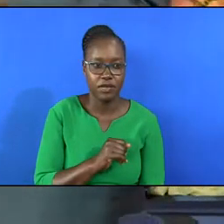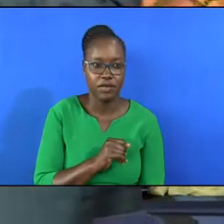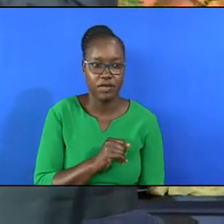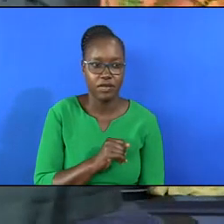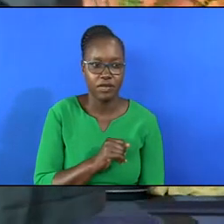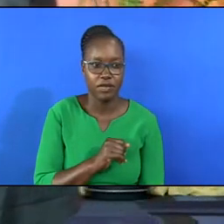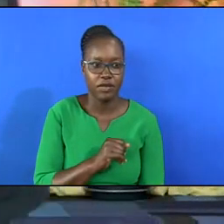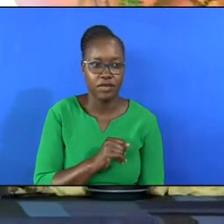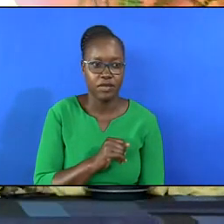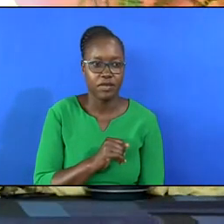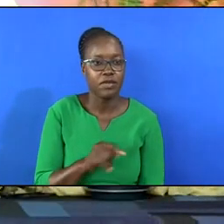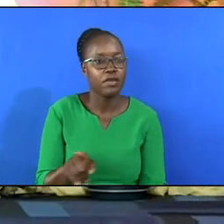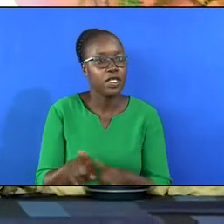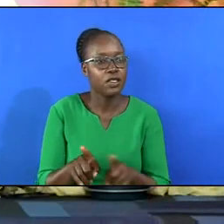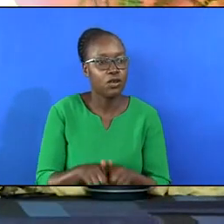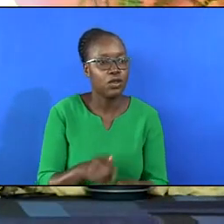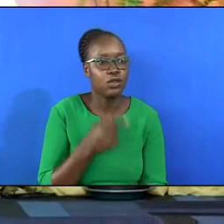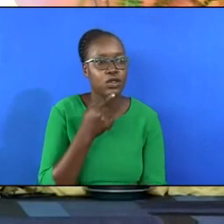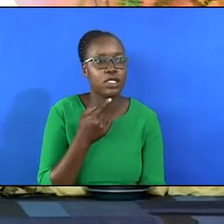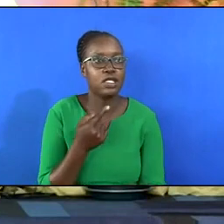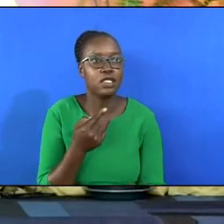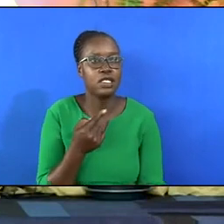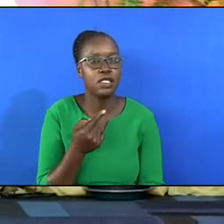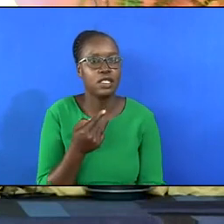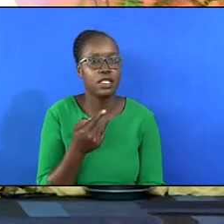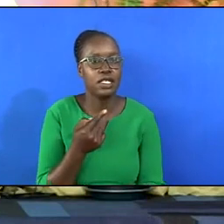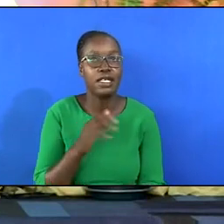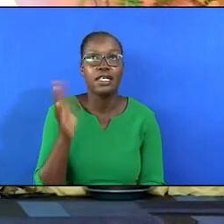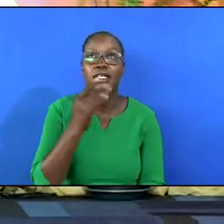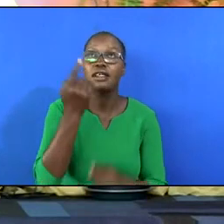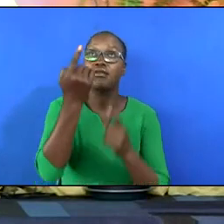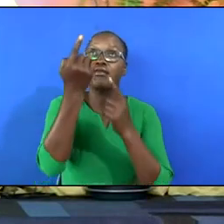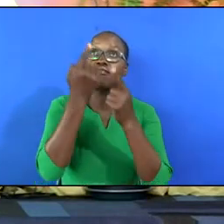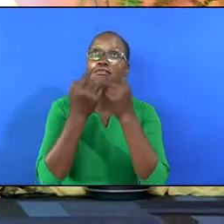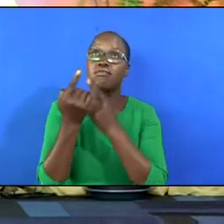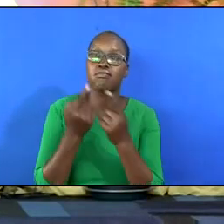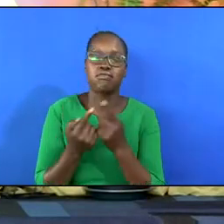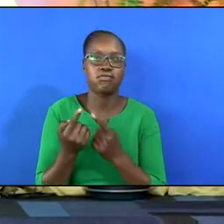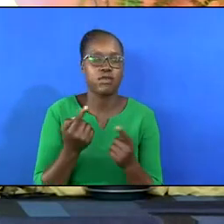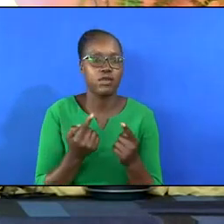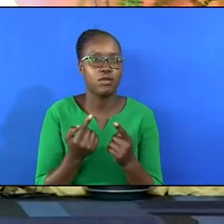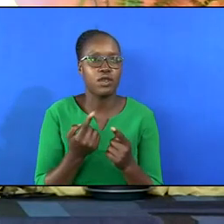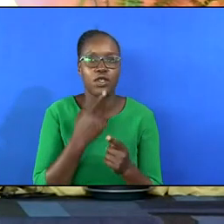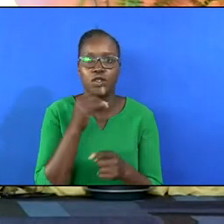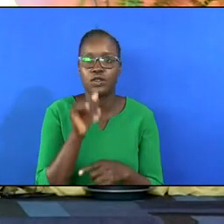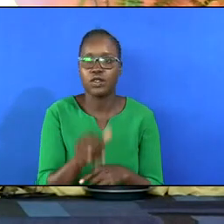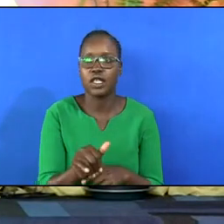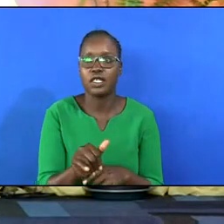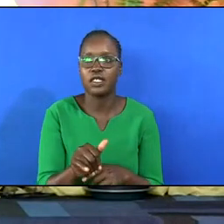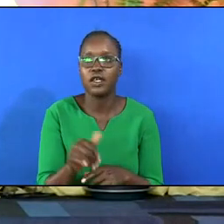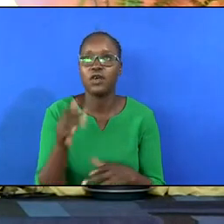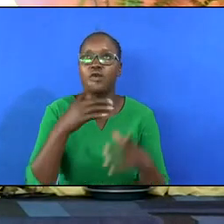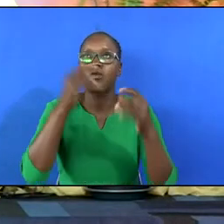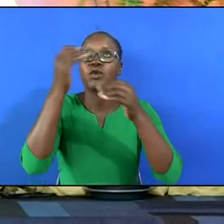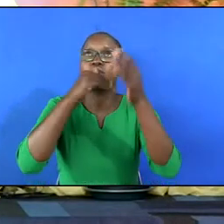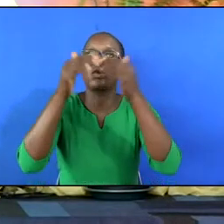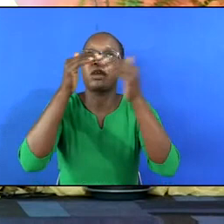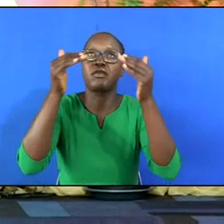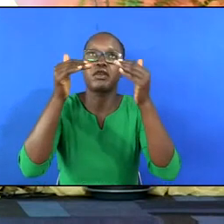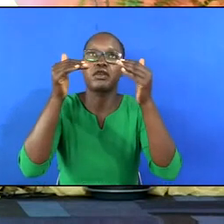I would also add and say, he did not come so that we may go to heaven.